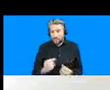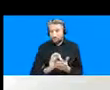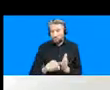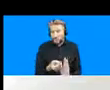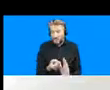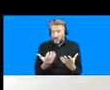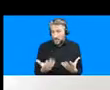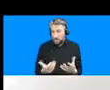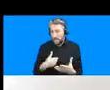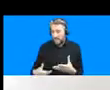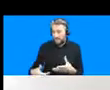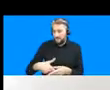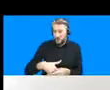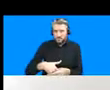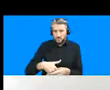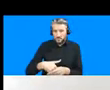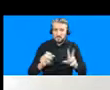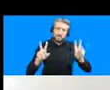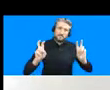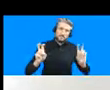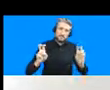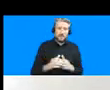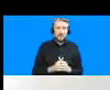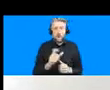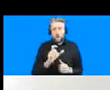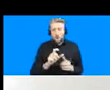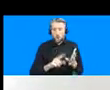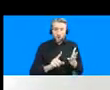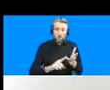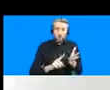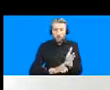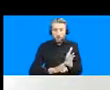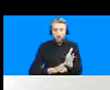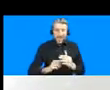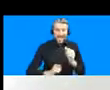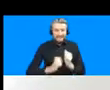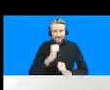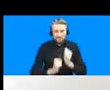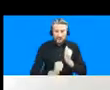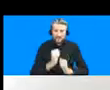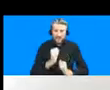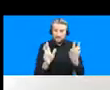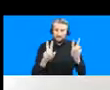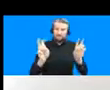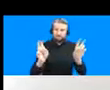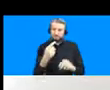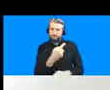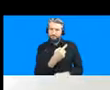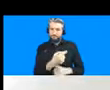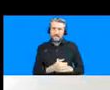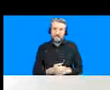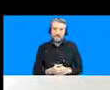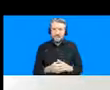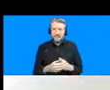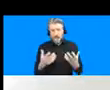involved in which is called cool infrastructures life with heat in the off-grid city this has been funded by the global challenges research fund